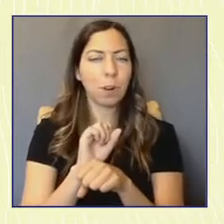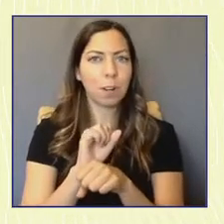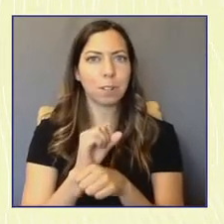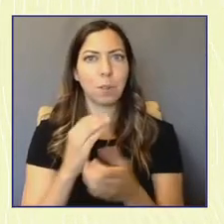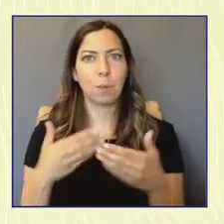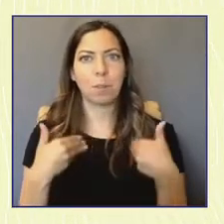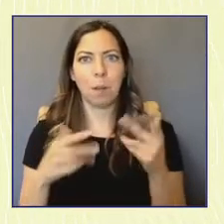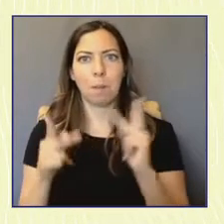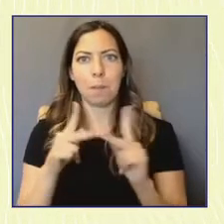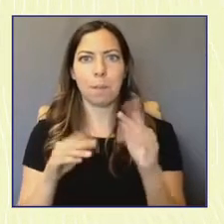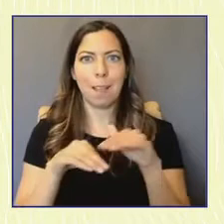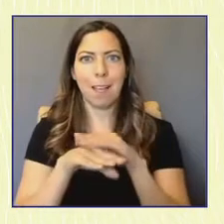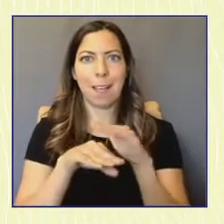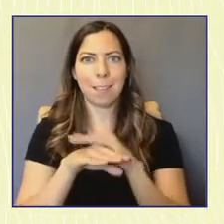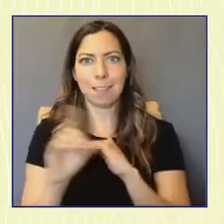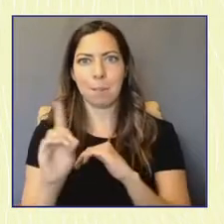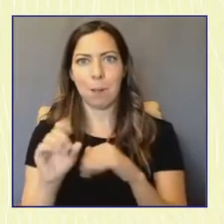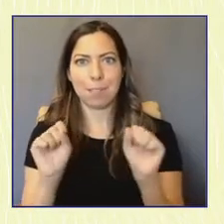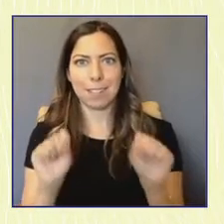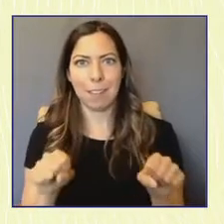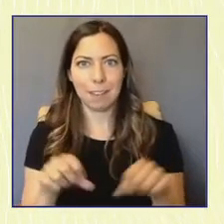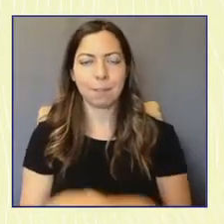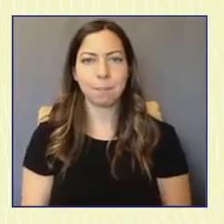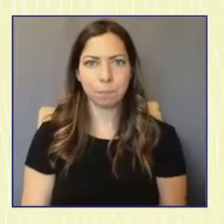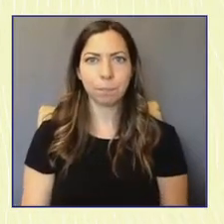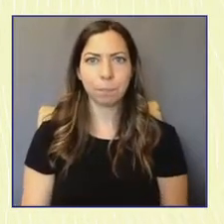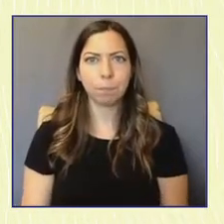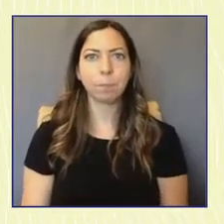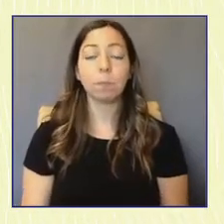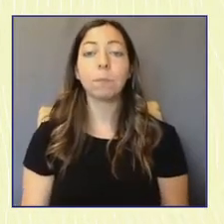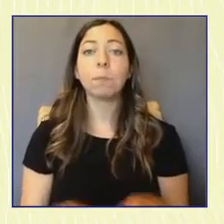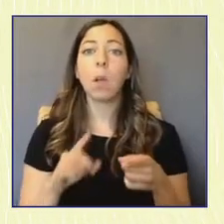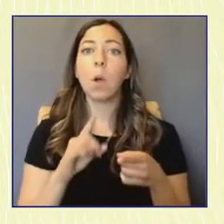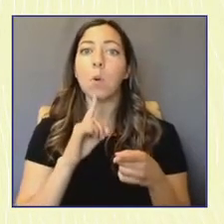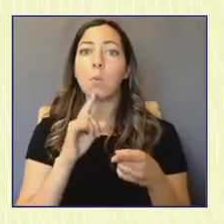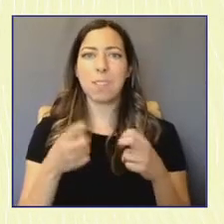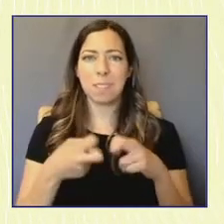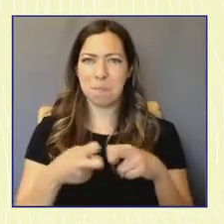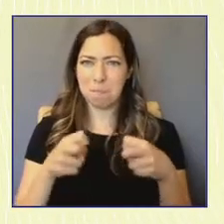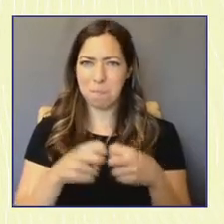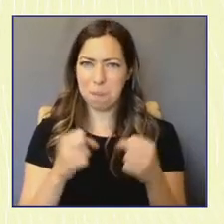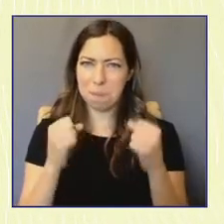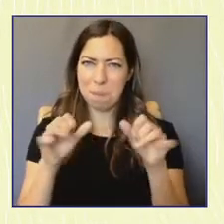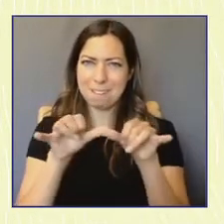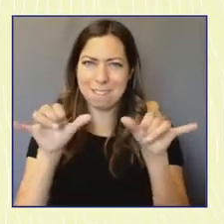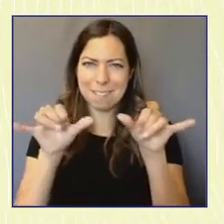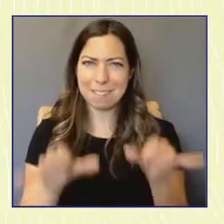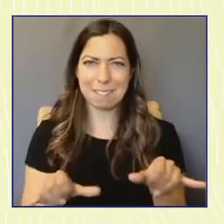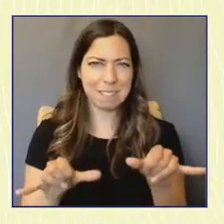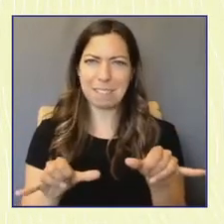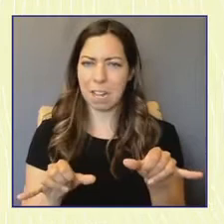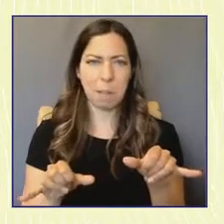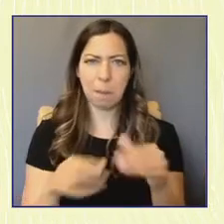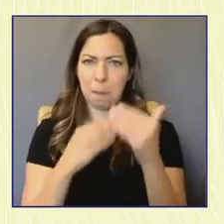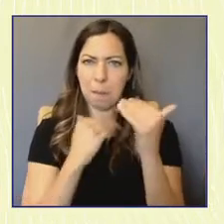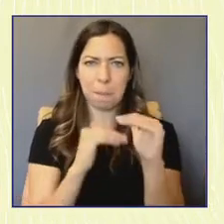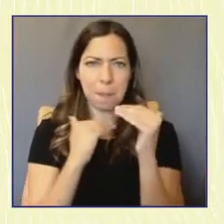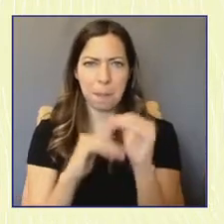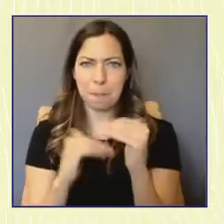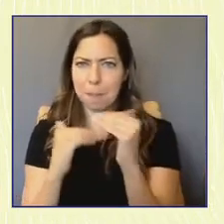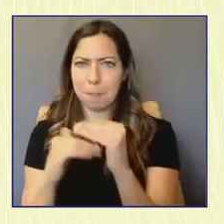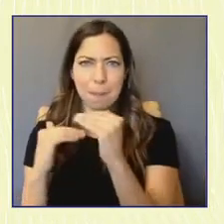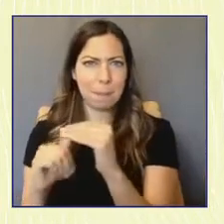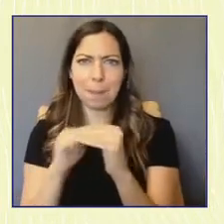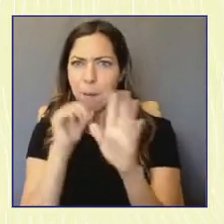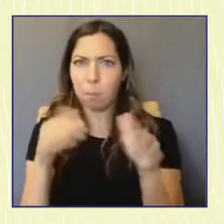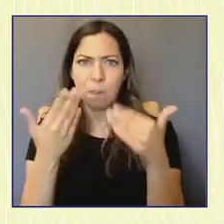have heard, the framework is about what institutions have not been doing and need to do to support all young people and